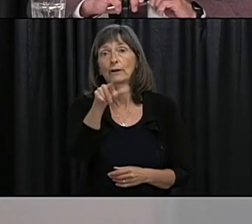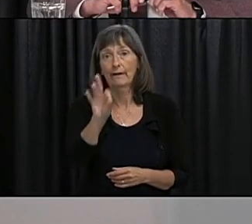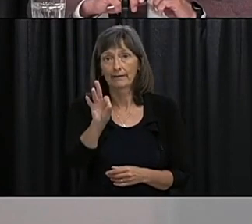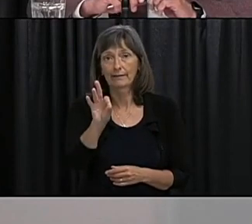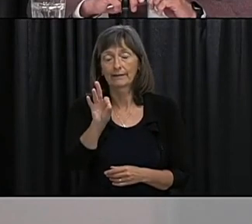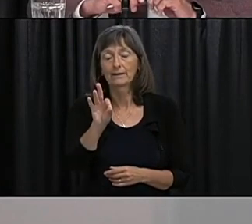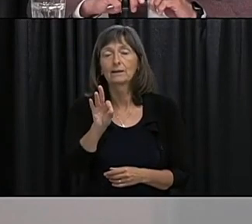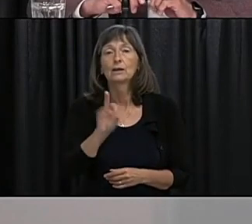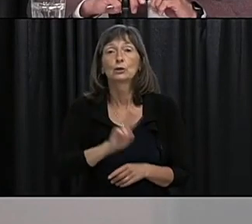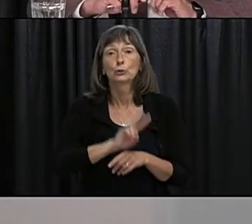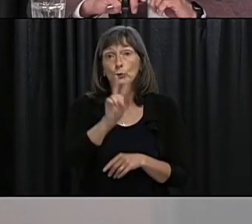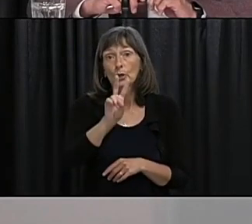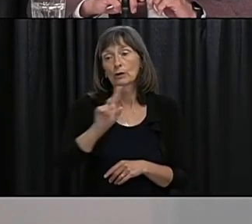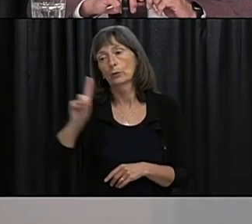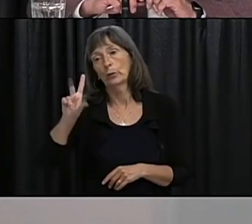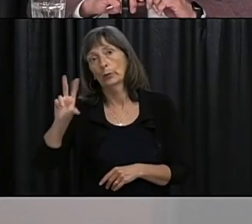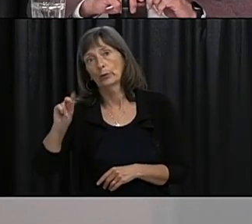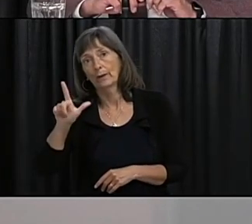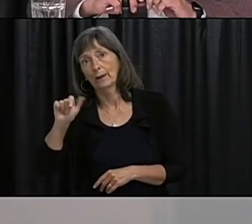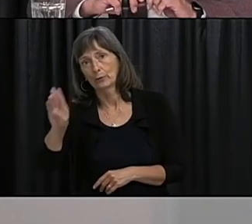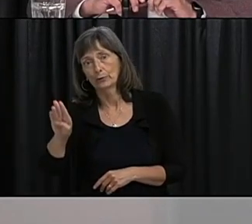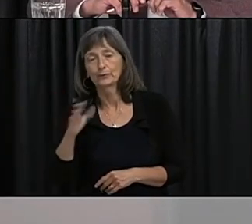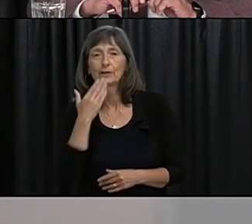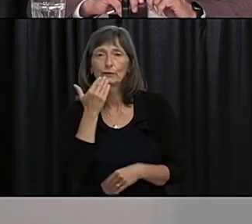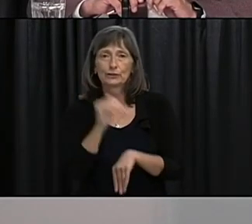in most of Labrador have a great evening everyone